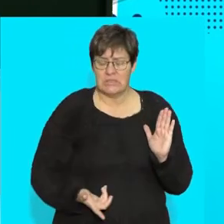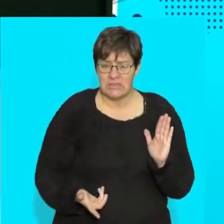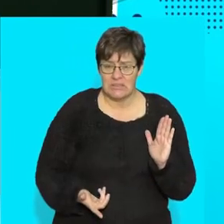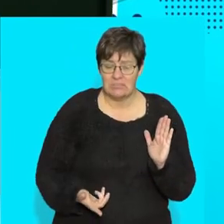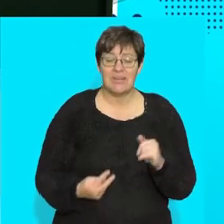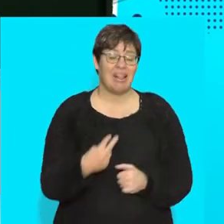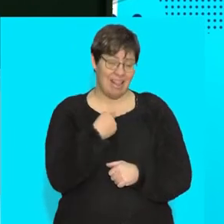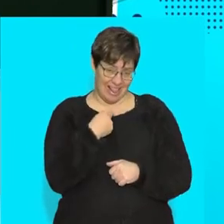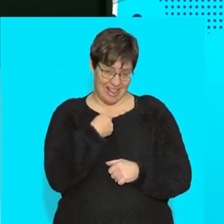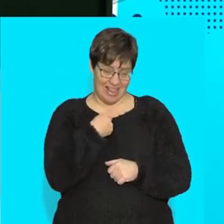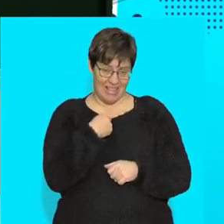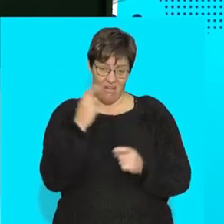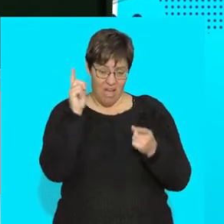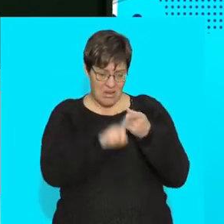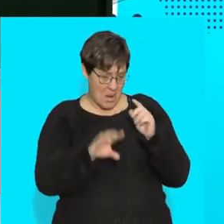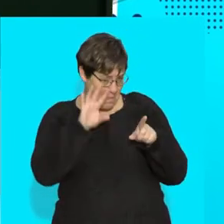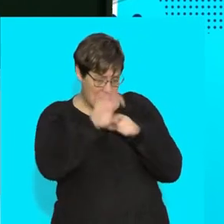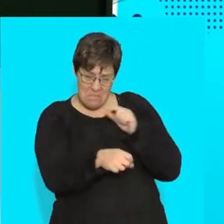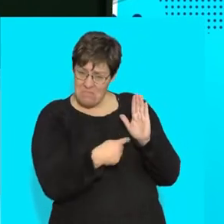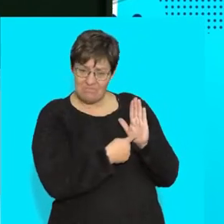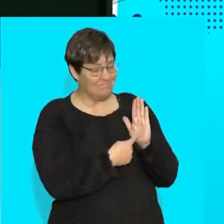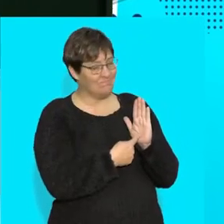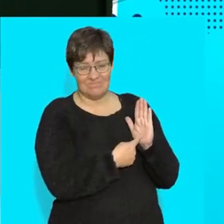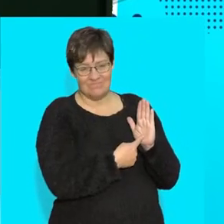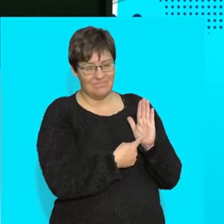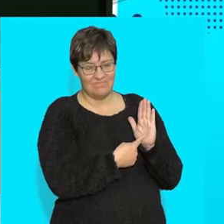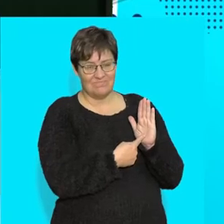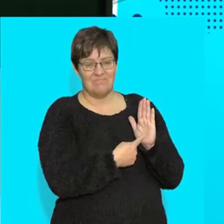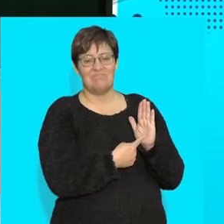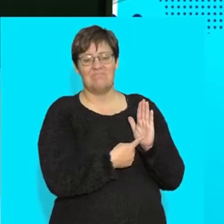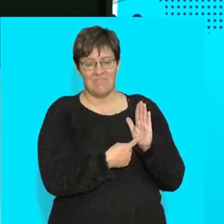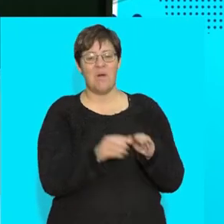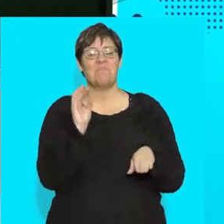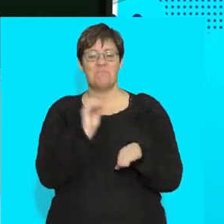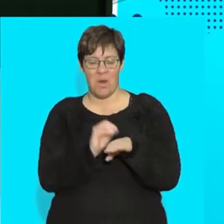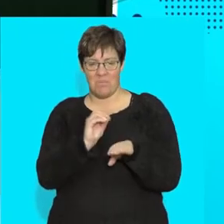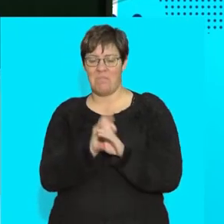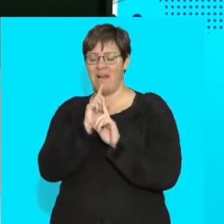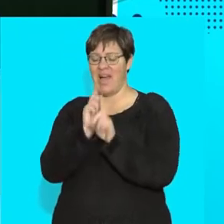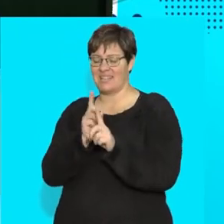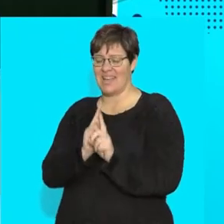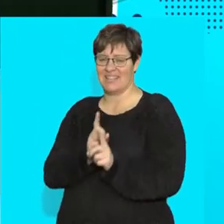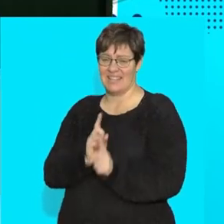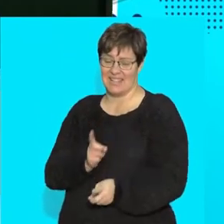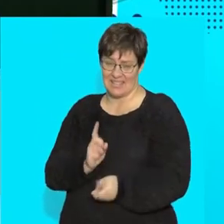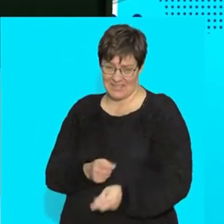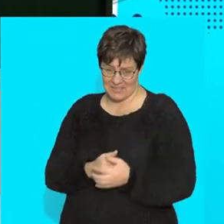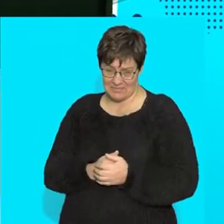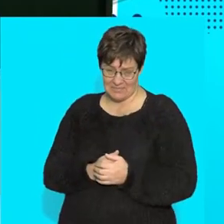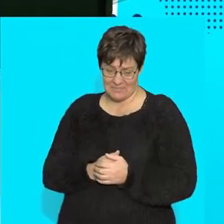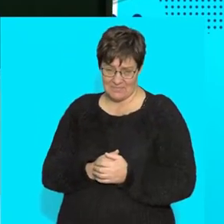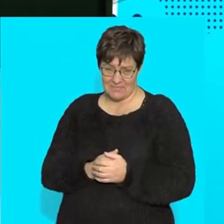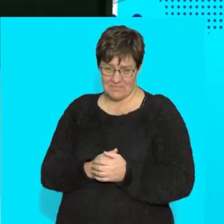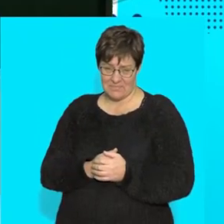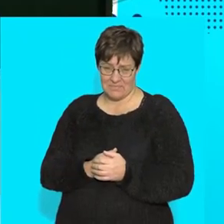if you can't recognize the tissue you're going to have a problem answering the questions that are going to follow it.